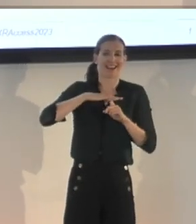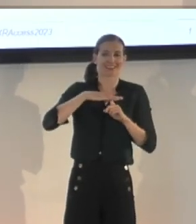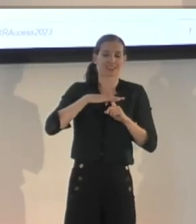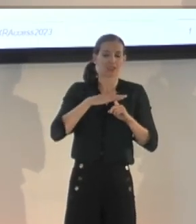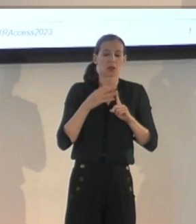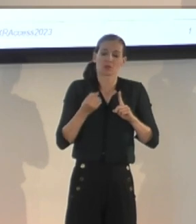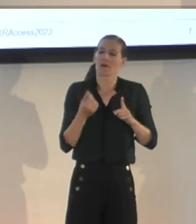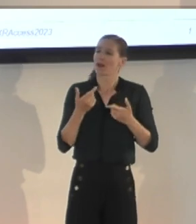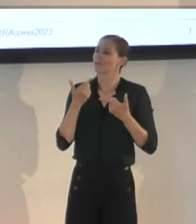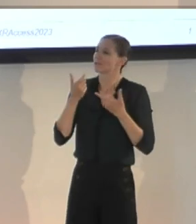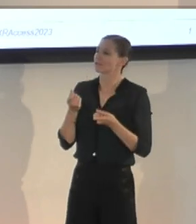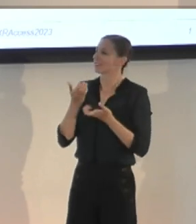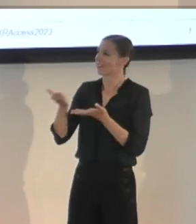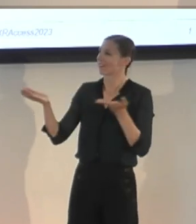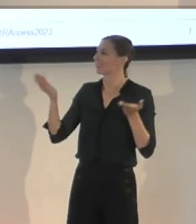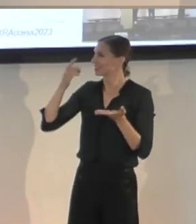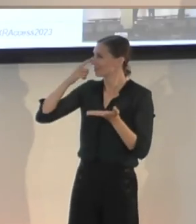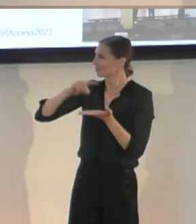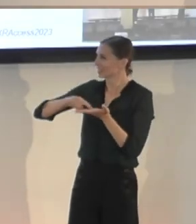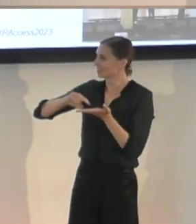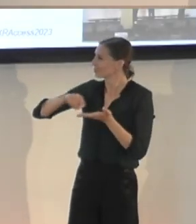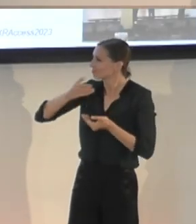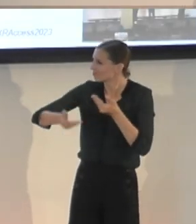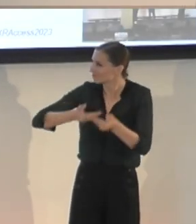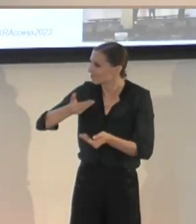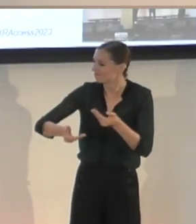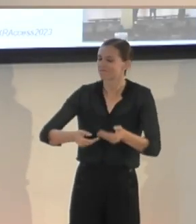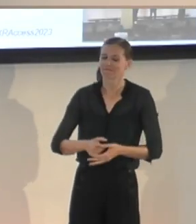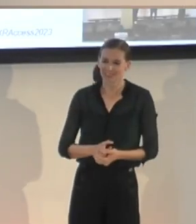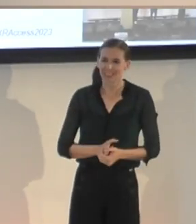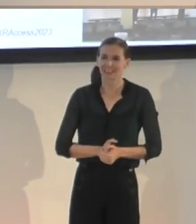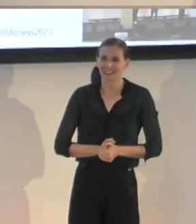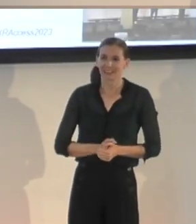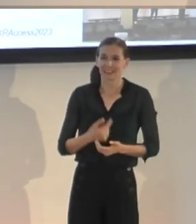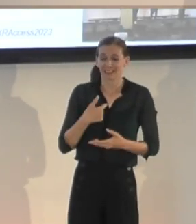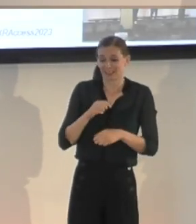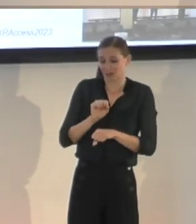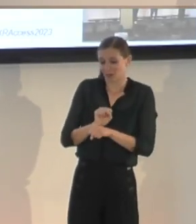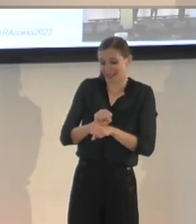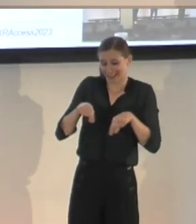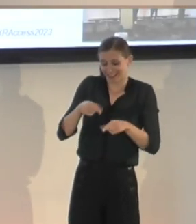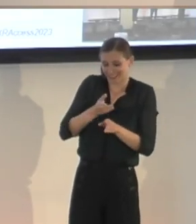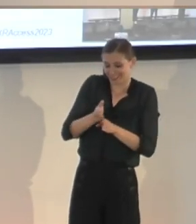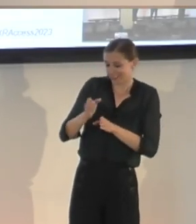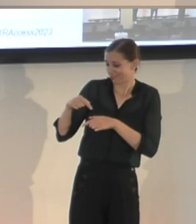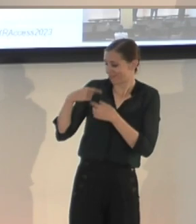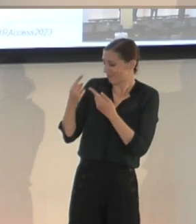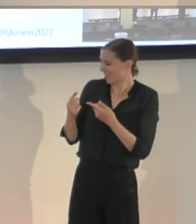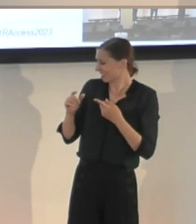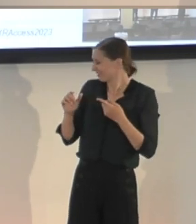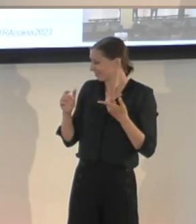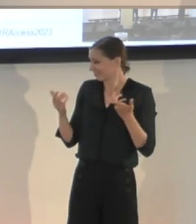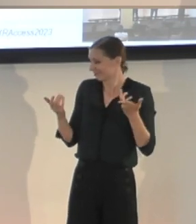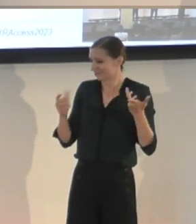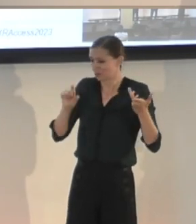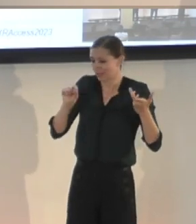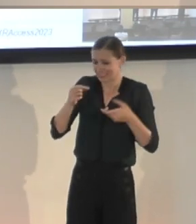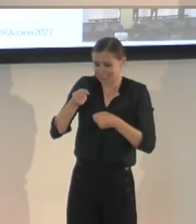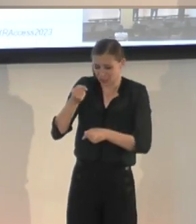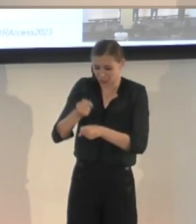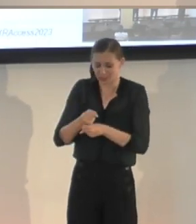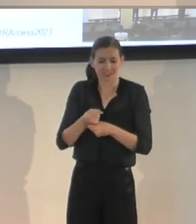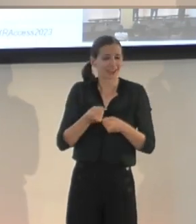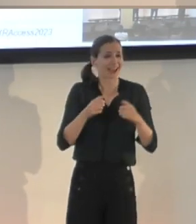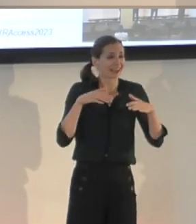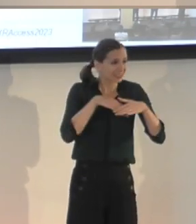all these kind of things, because I've been working with smart buildings for 10-20 years, and accessibility, inclusivity, I think there was